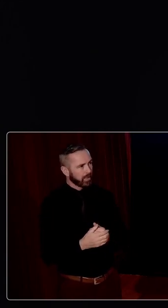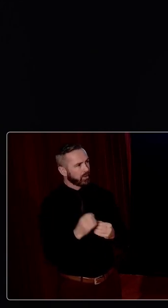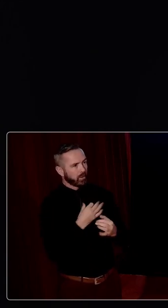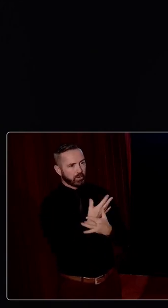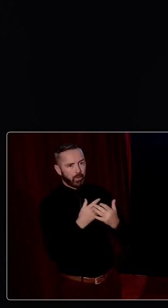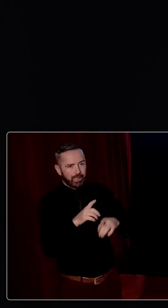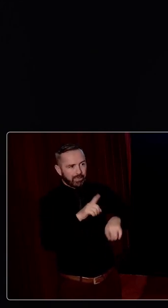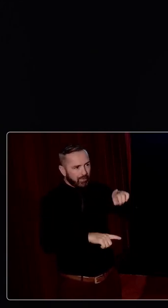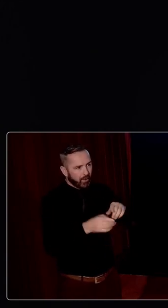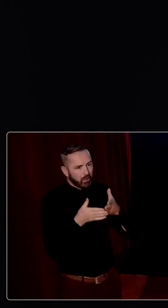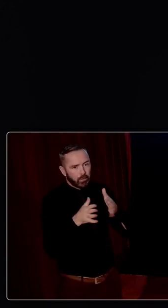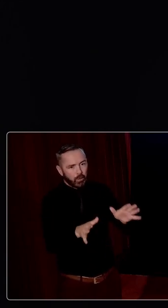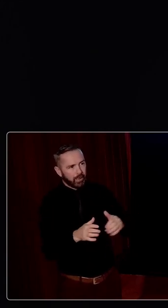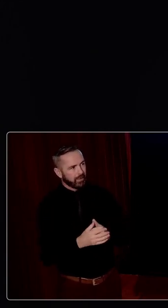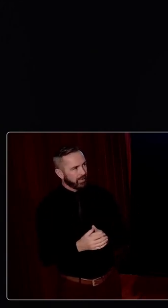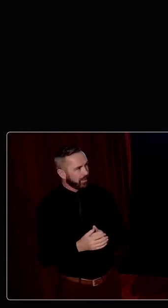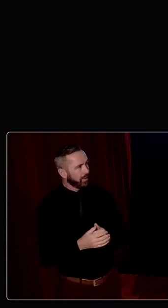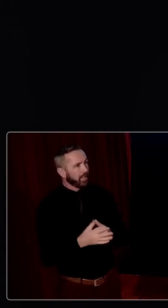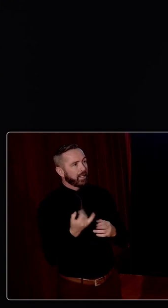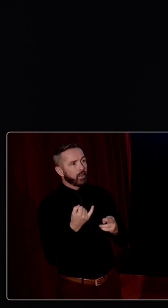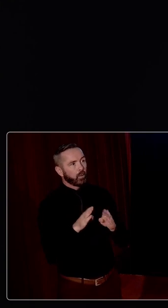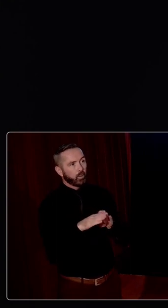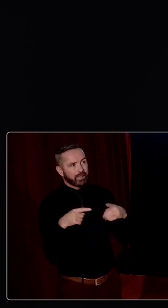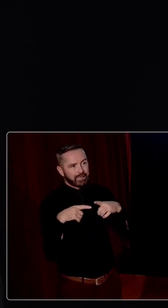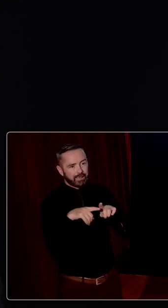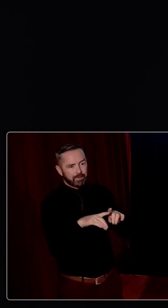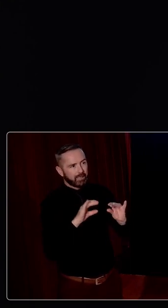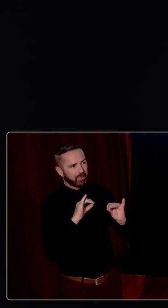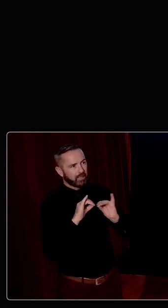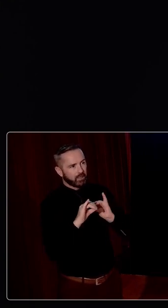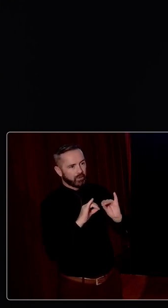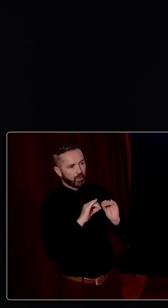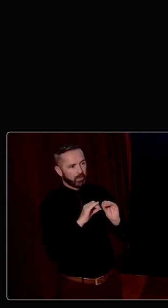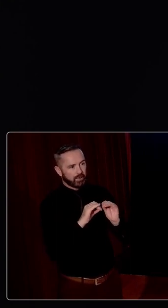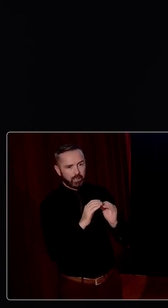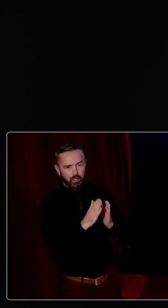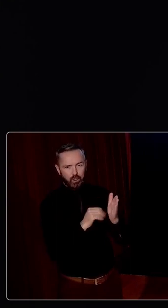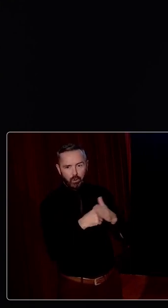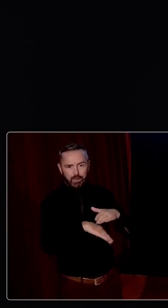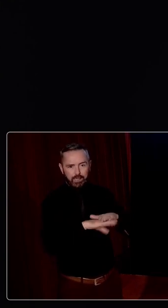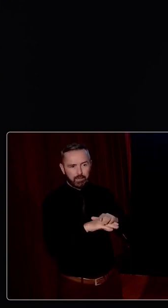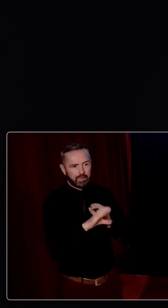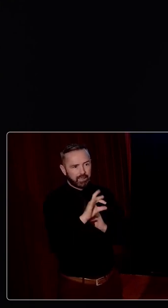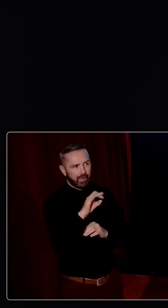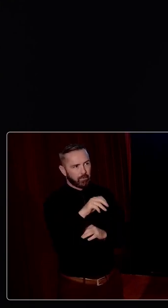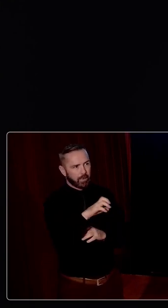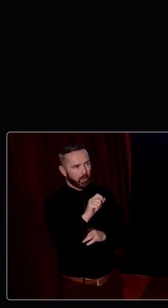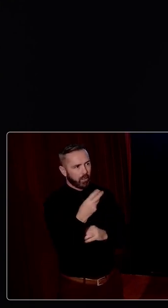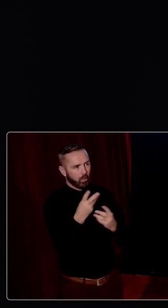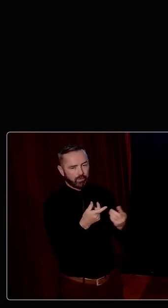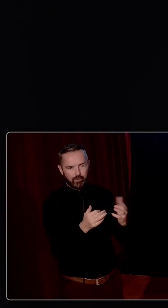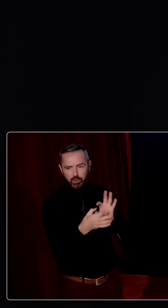to so many diverse publics. In the Simultaneous Interpretation Company Limited, I want to thank Kevin McMorrow for coordinating this effort